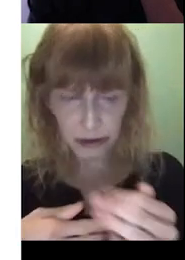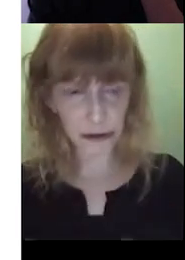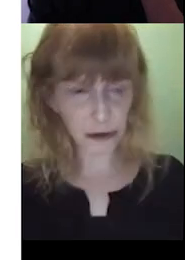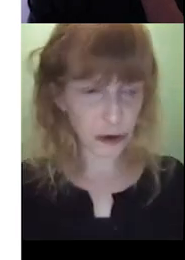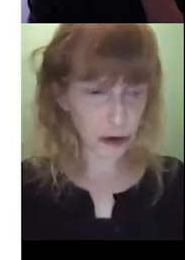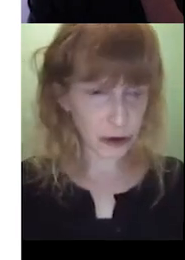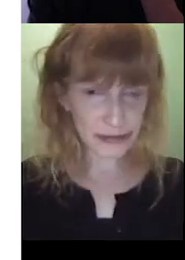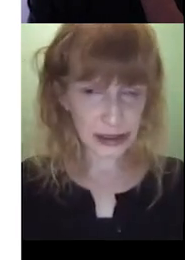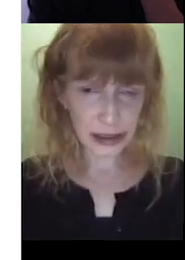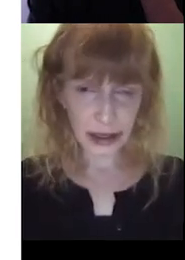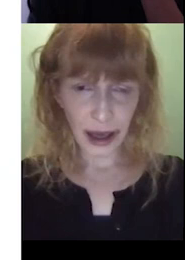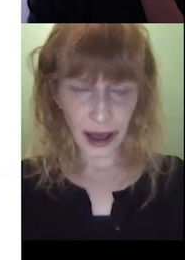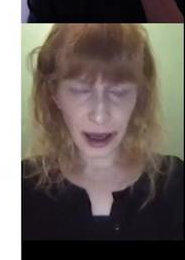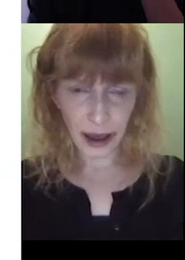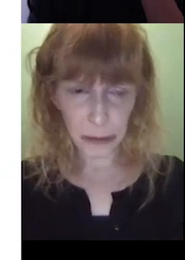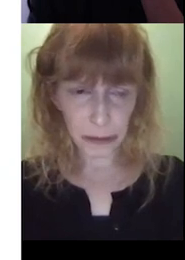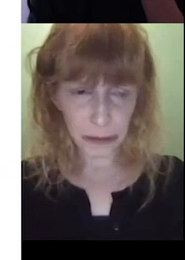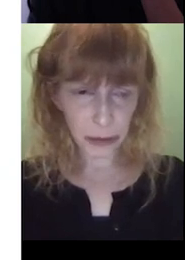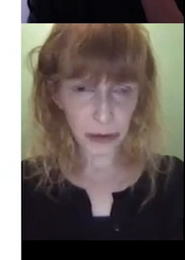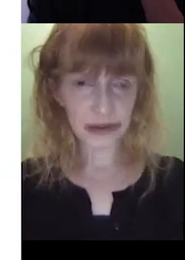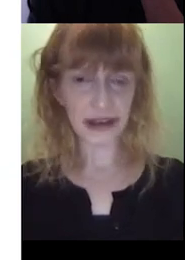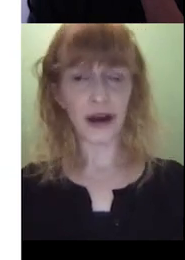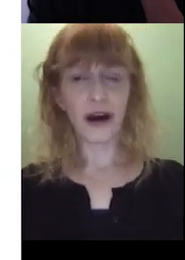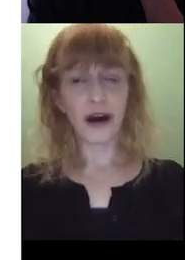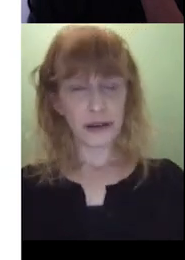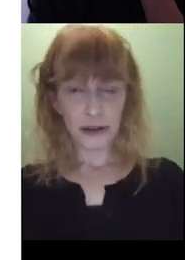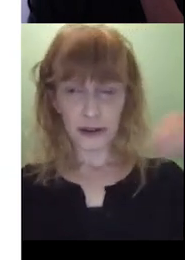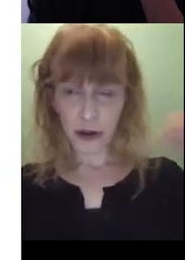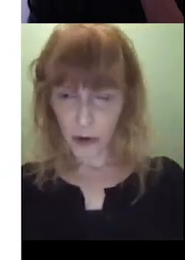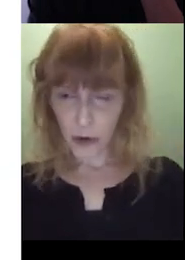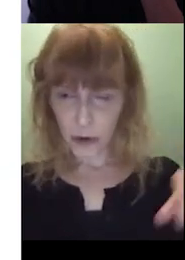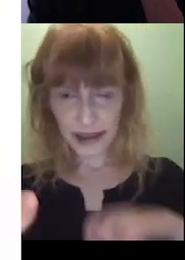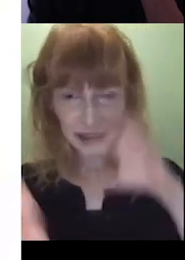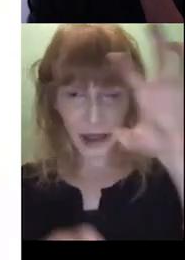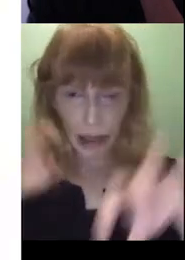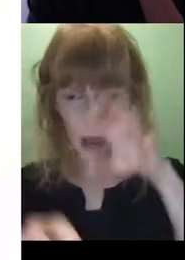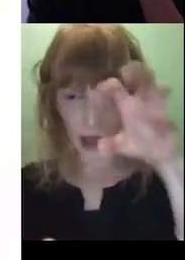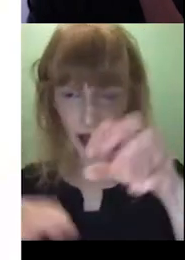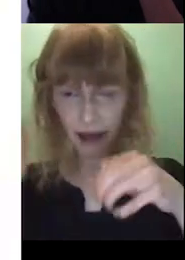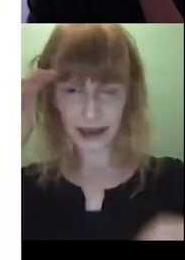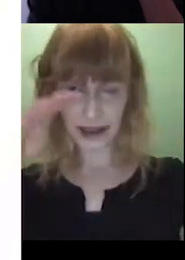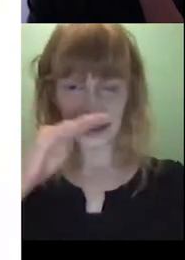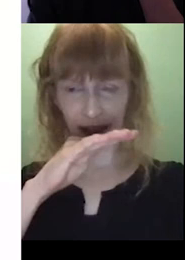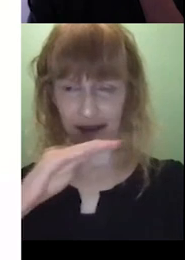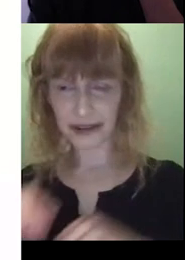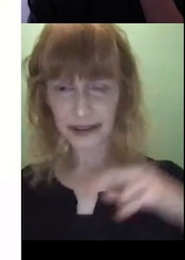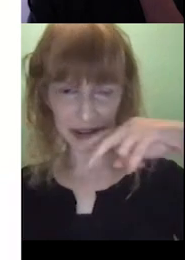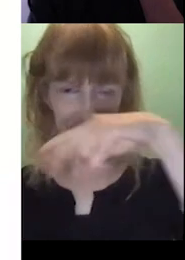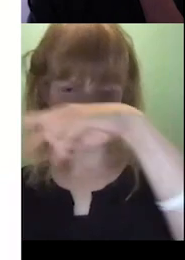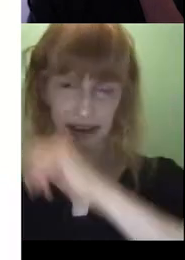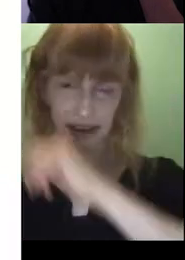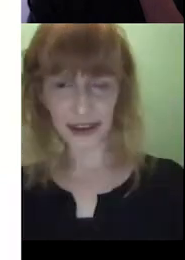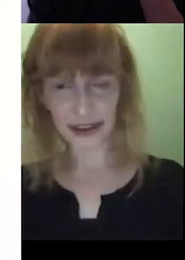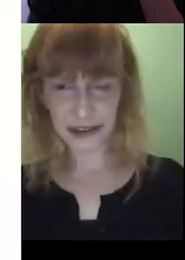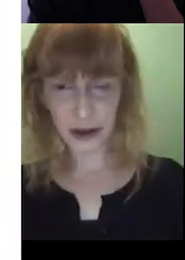open the door. Um, say, oh, no, there's a lion under